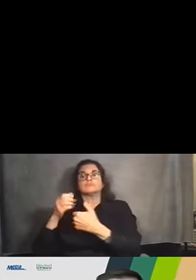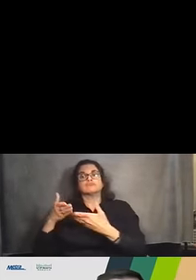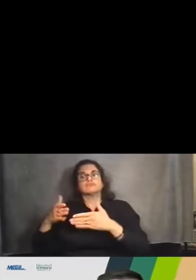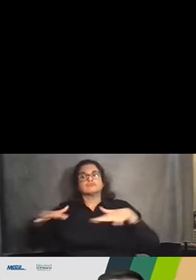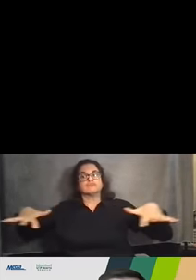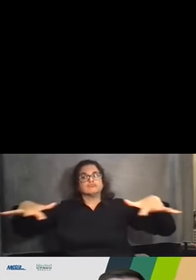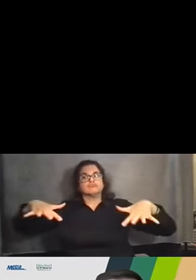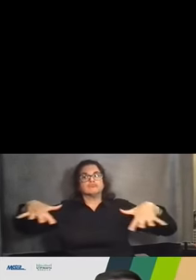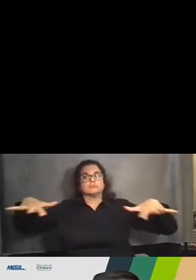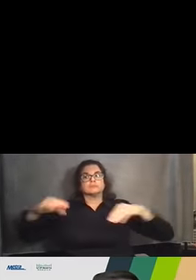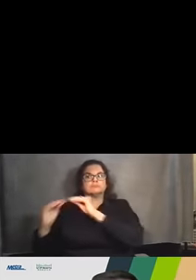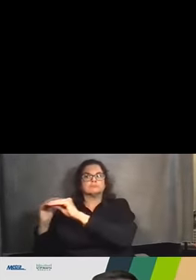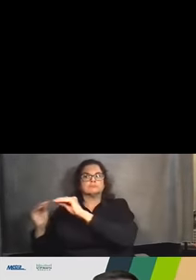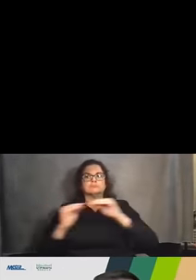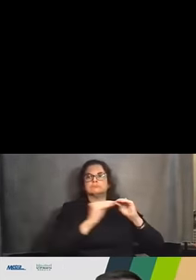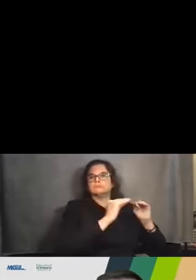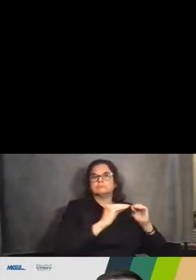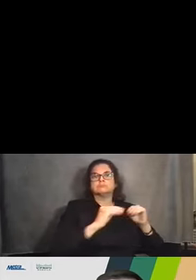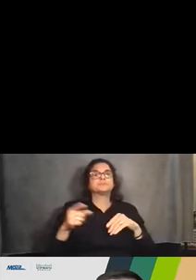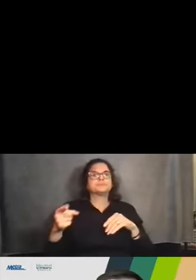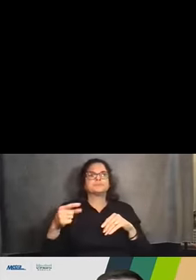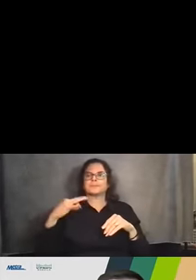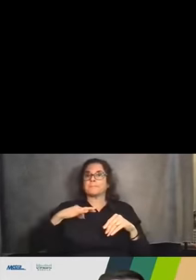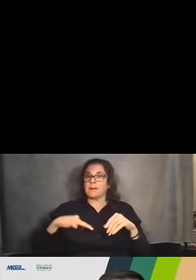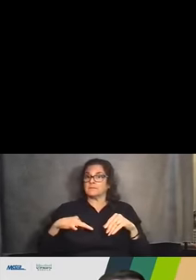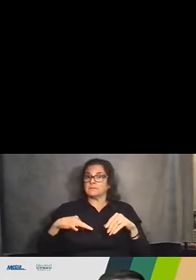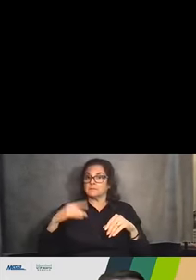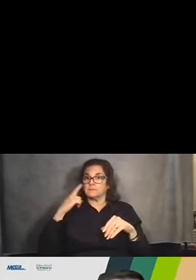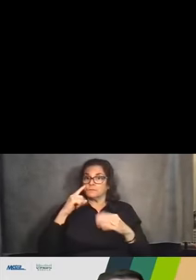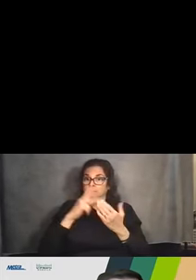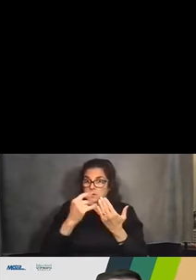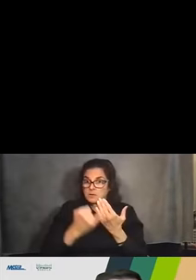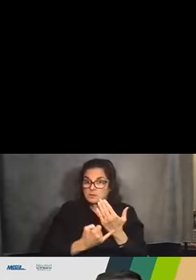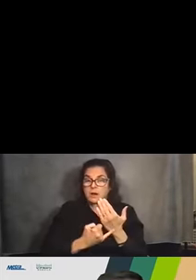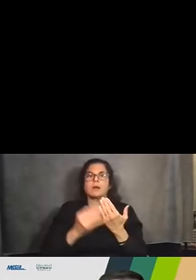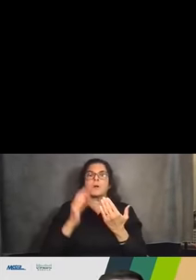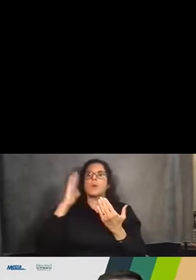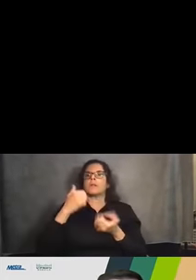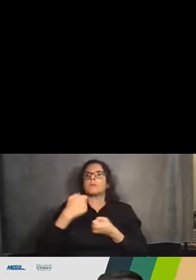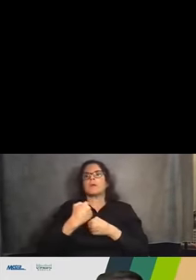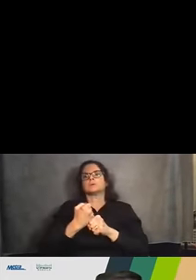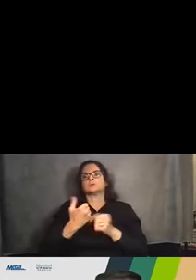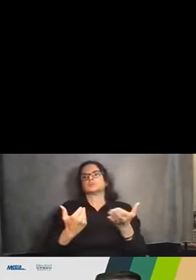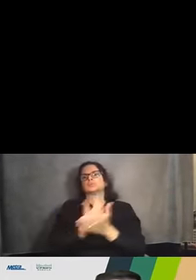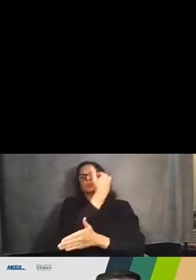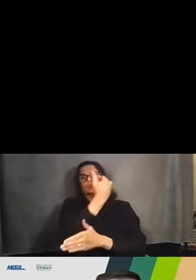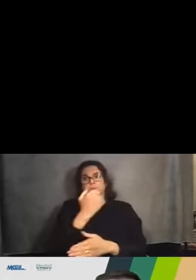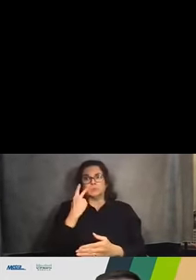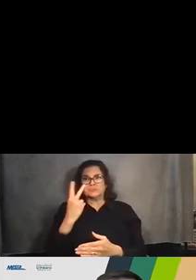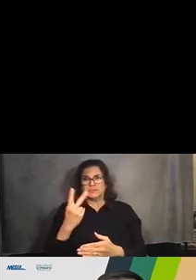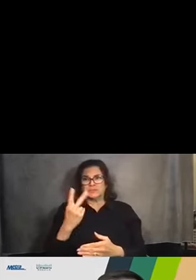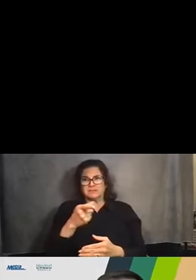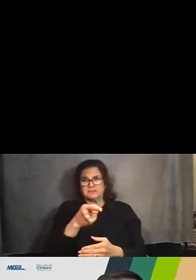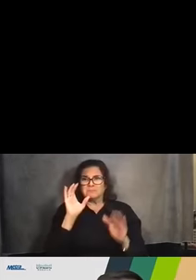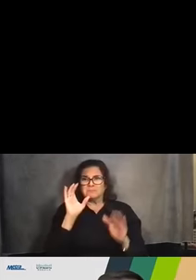Some of the benefits that we wanted to highlight for you tonight about the project is that this will modernize infrastructure. The bridges that you've seen in those images are